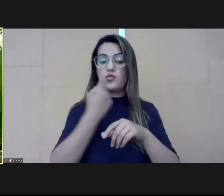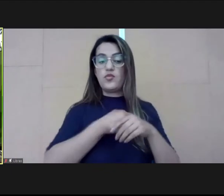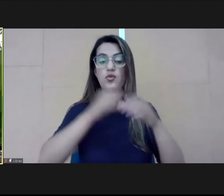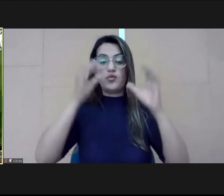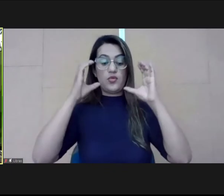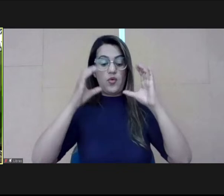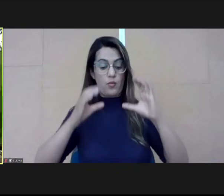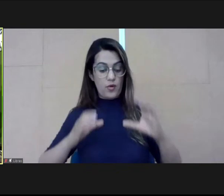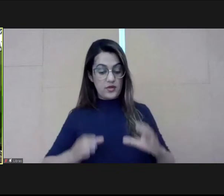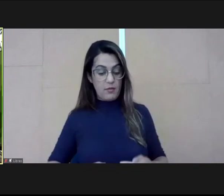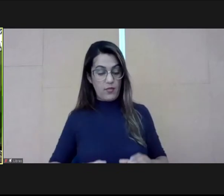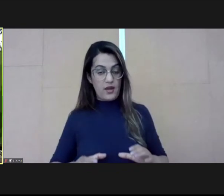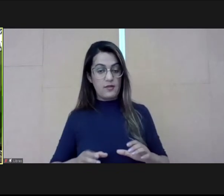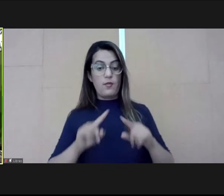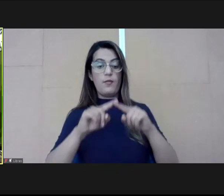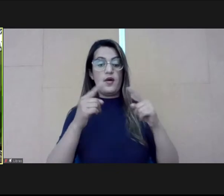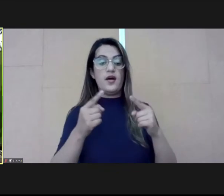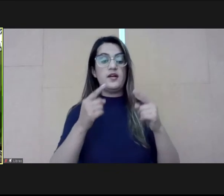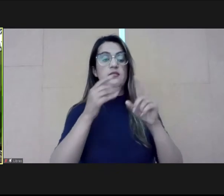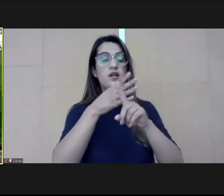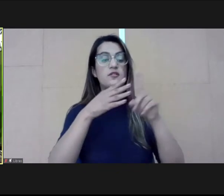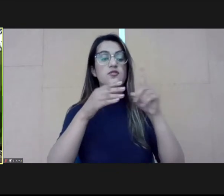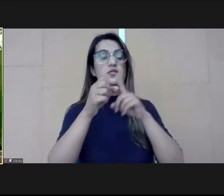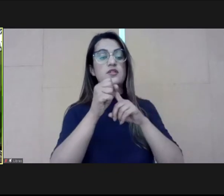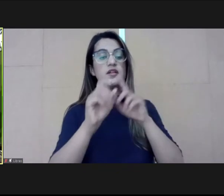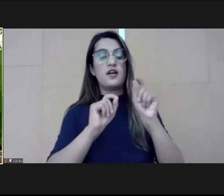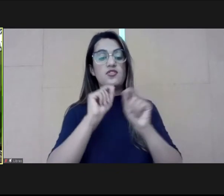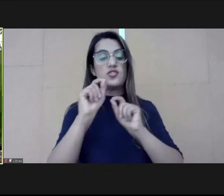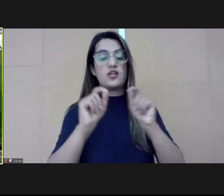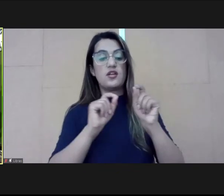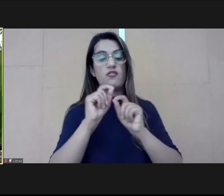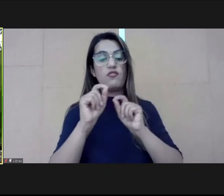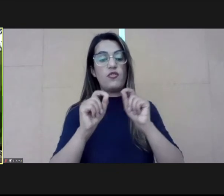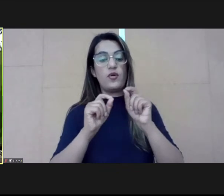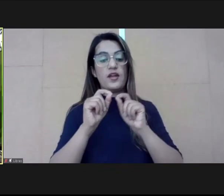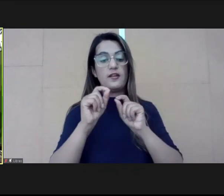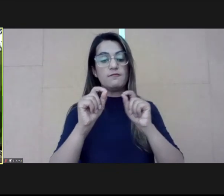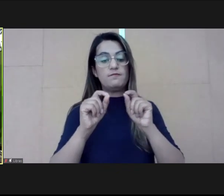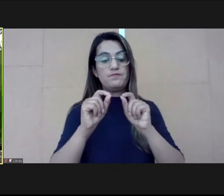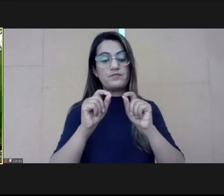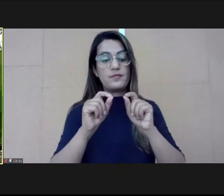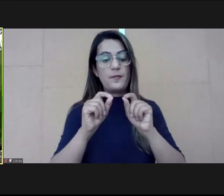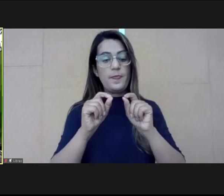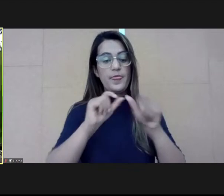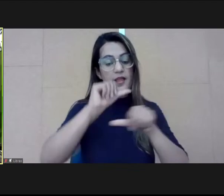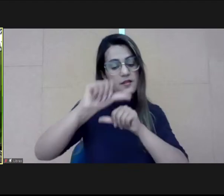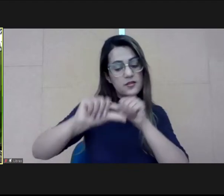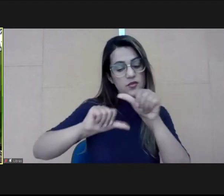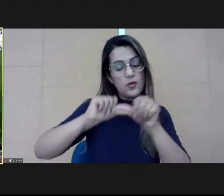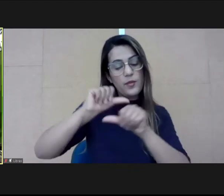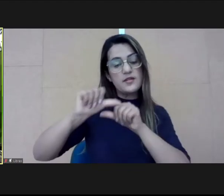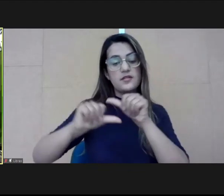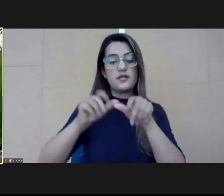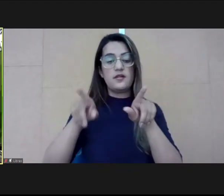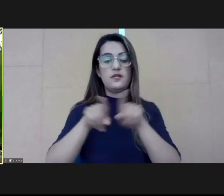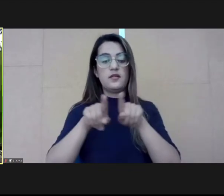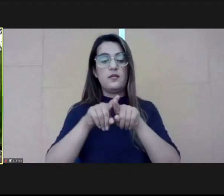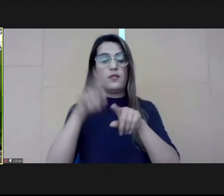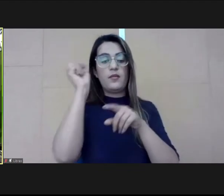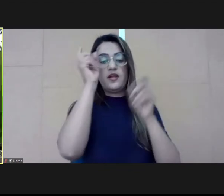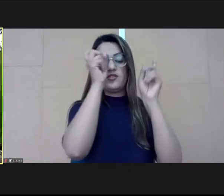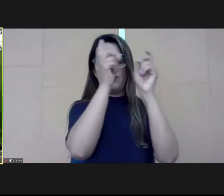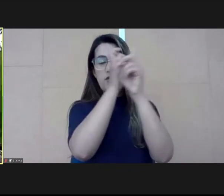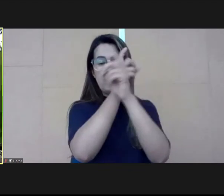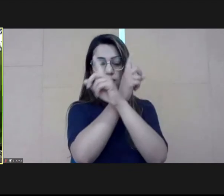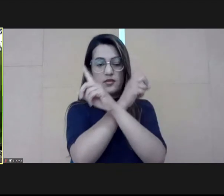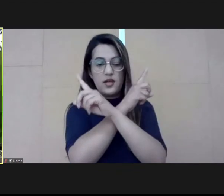exposed cleavages in society. It has affected the economy. It has been very pervasive around the